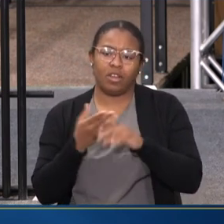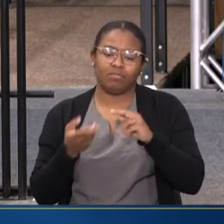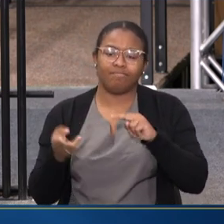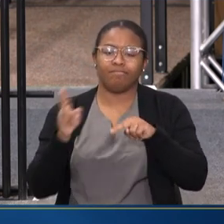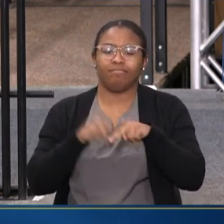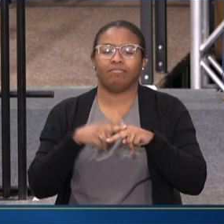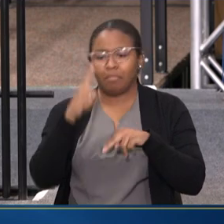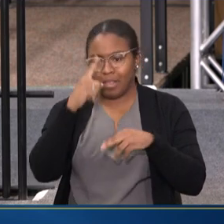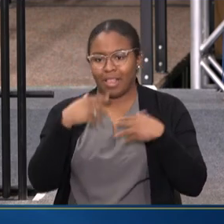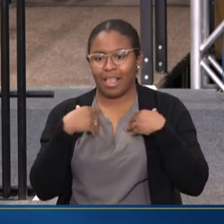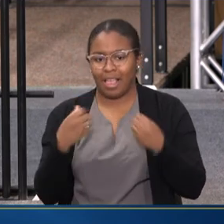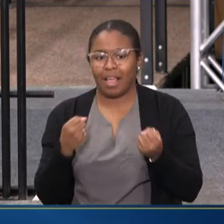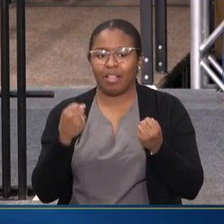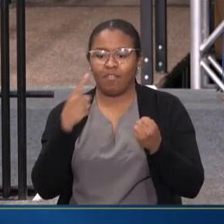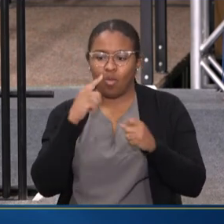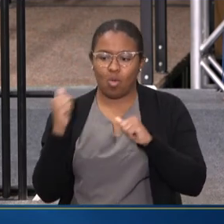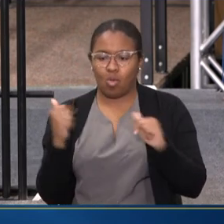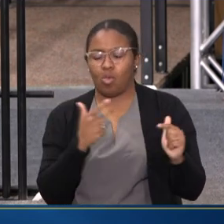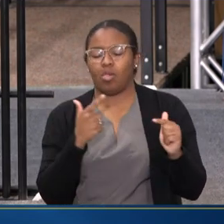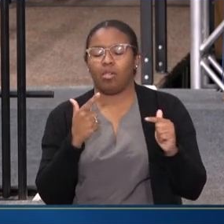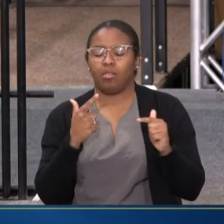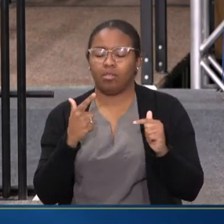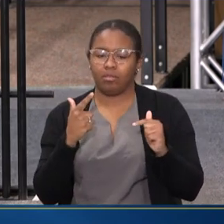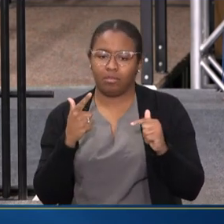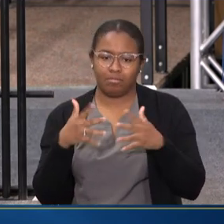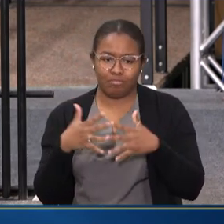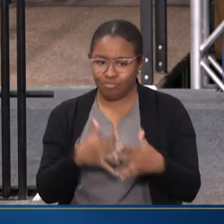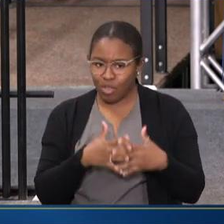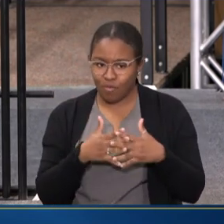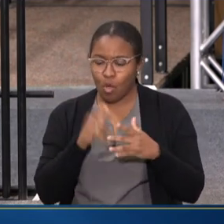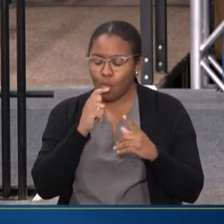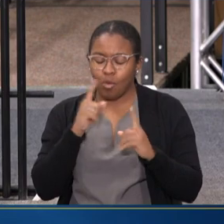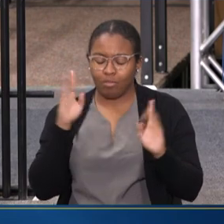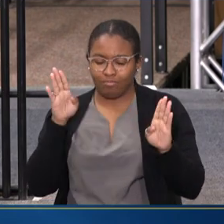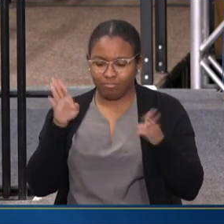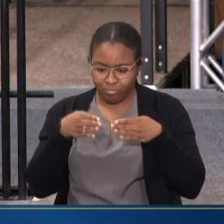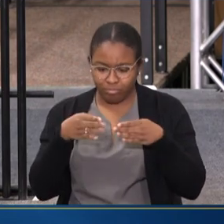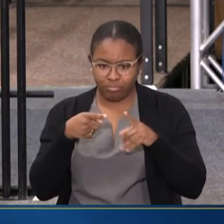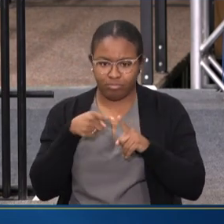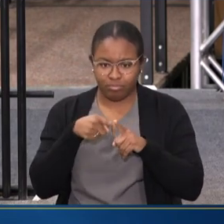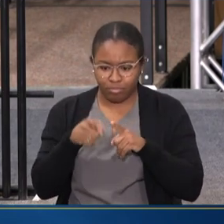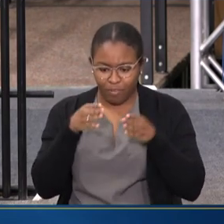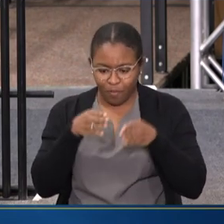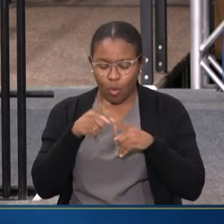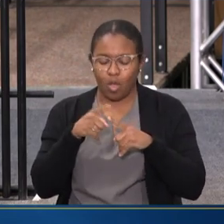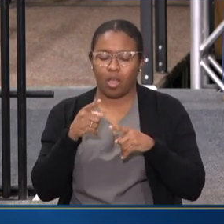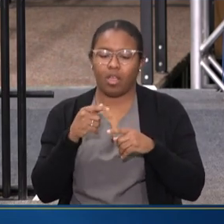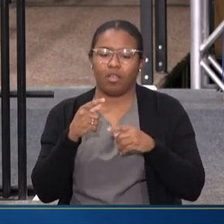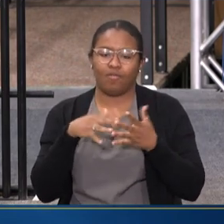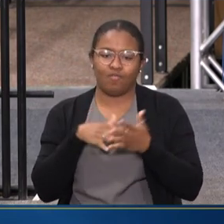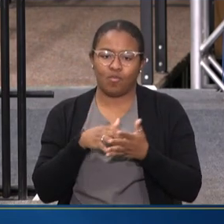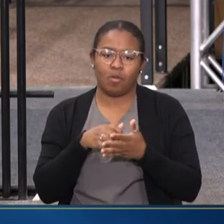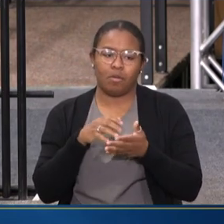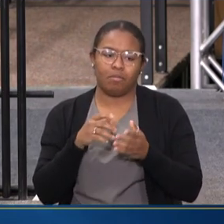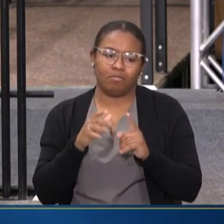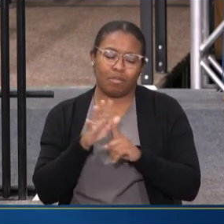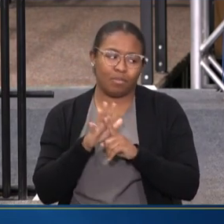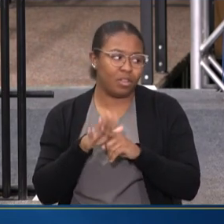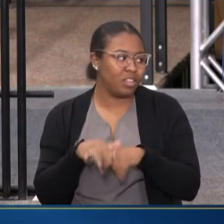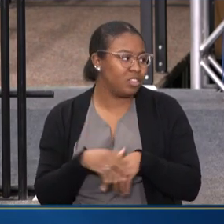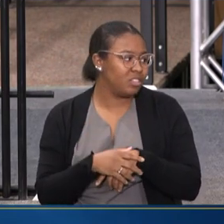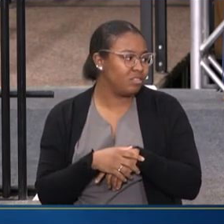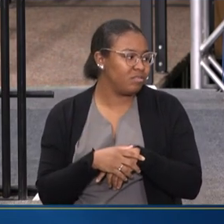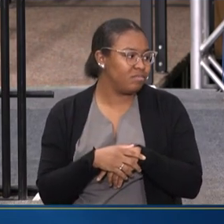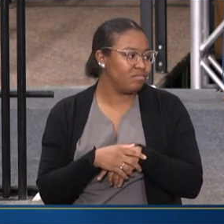of all Americans with a special focus on our most vulnerable population. That's wonderful. I think that